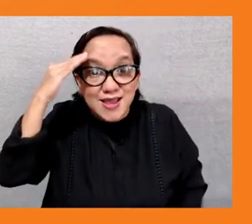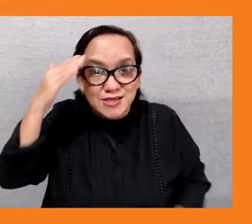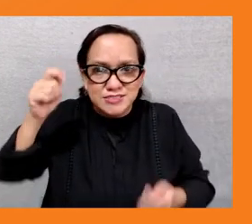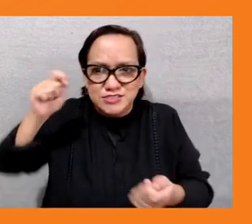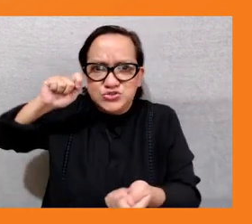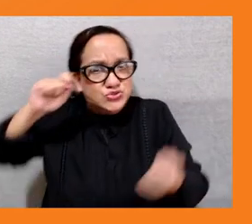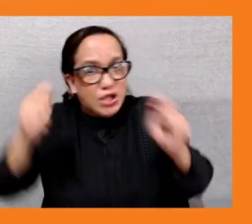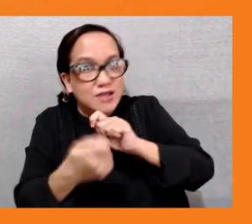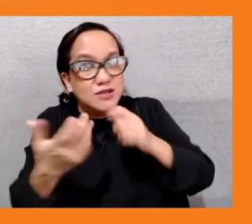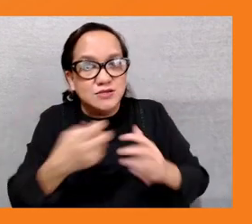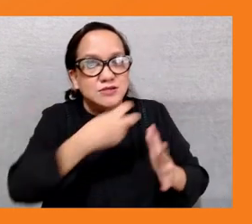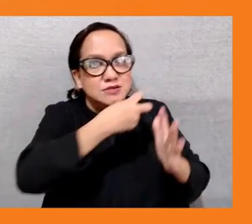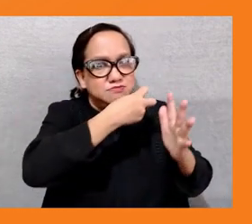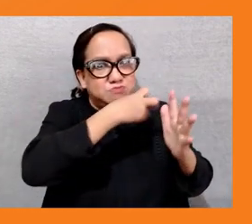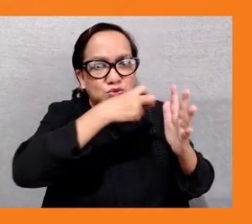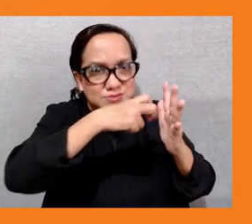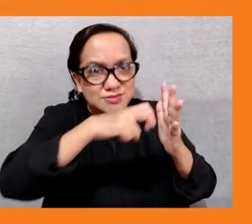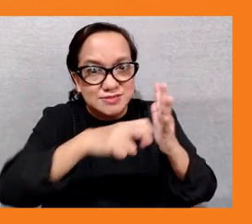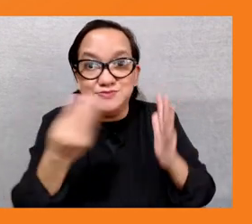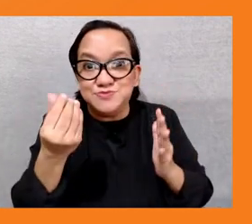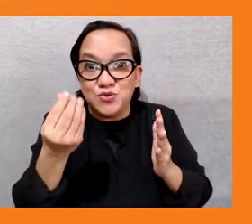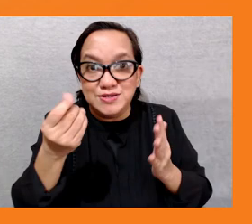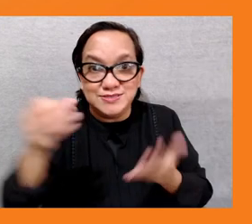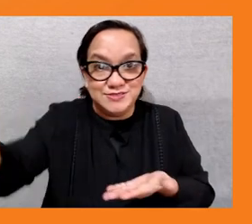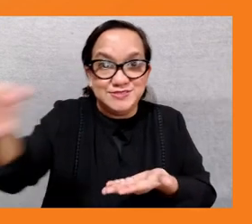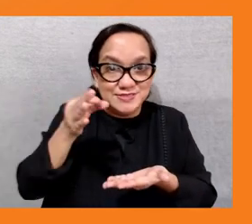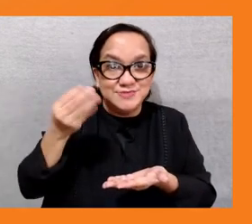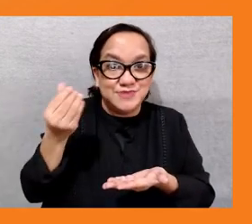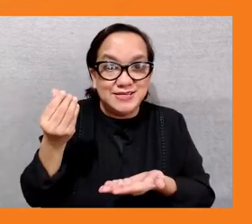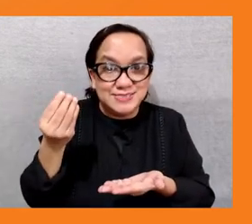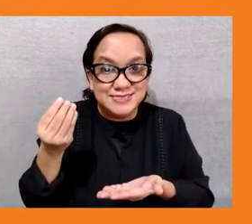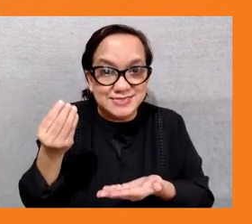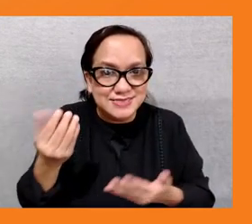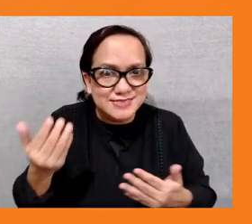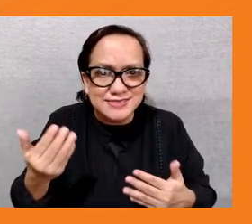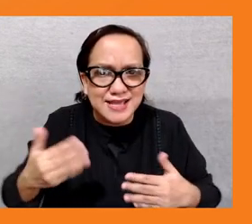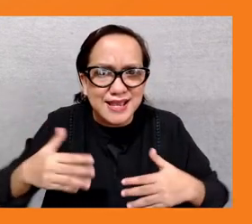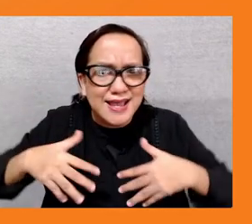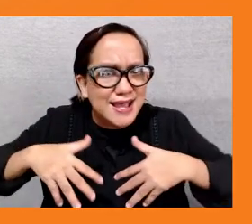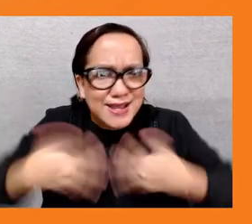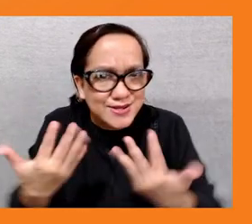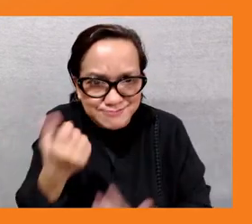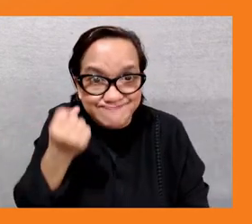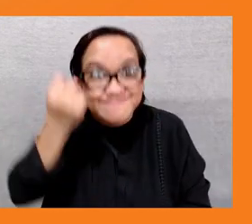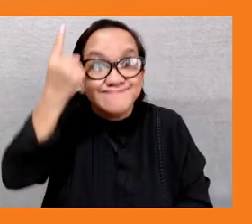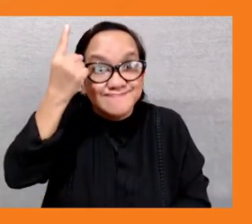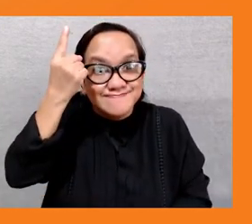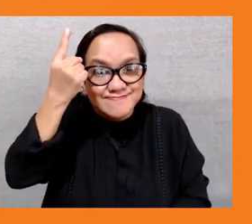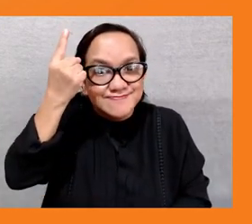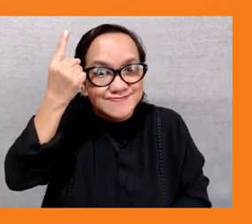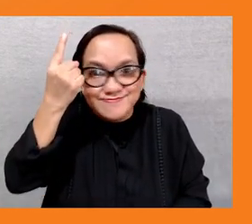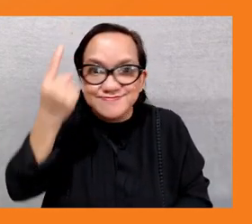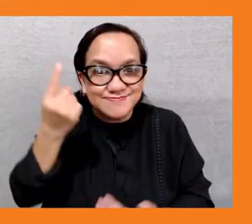awareness of green jobs is often limited and that has various reasons the green economy includes a number of sectors either